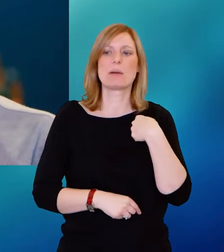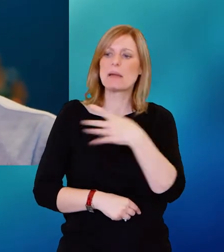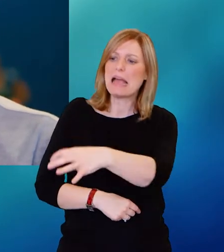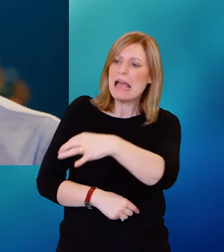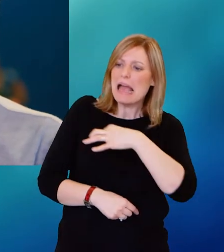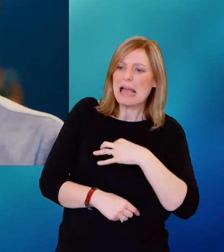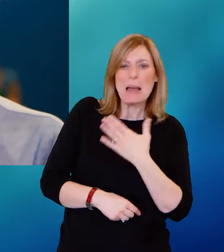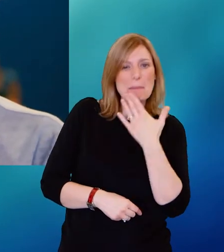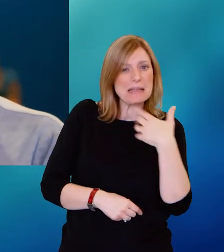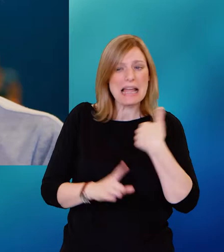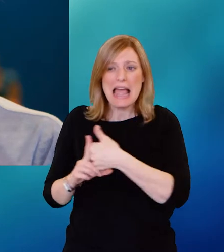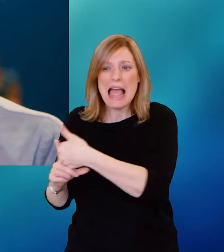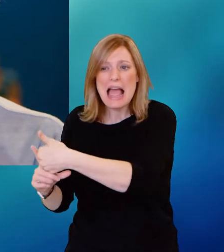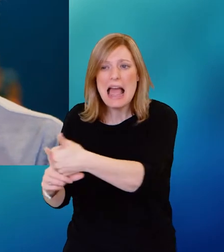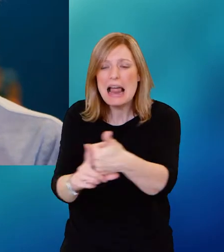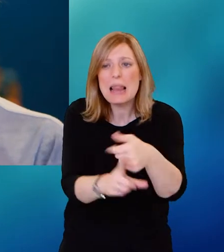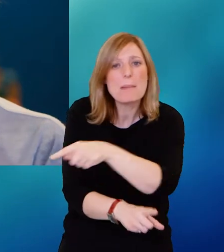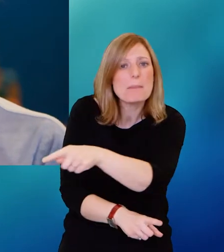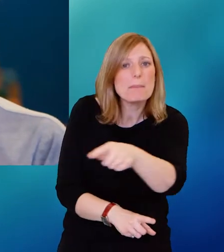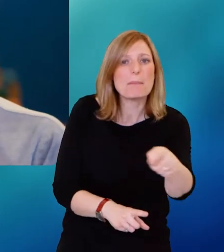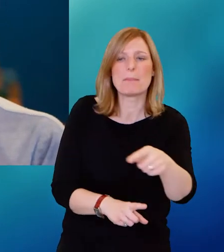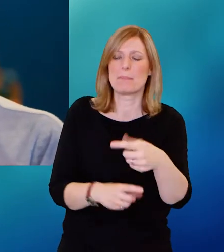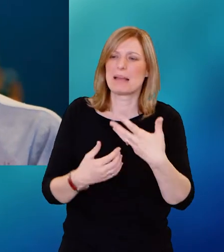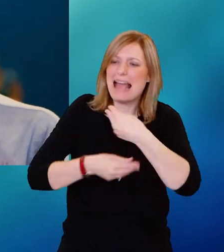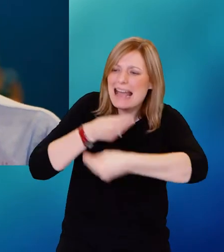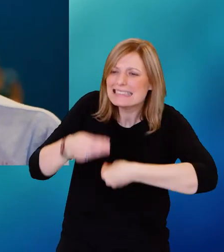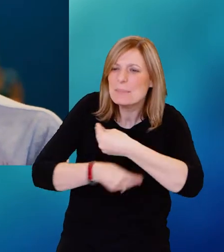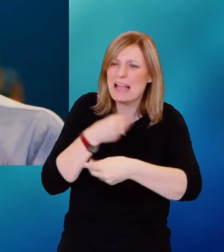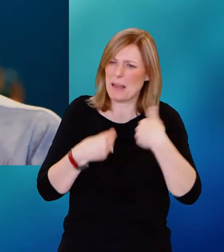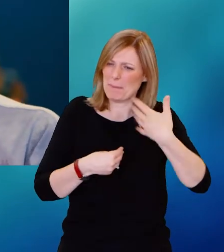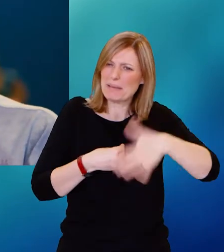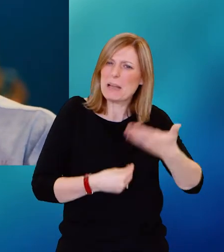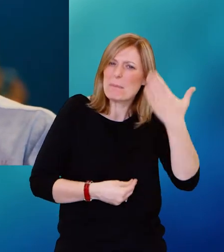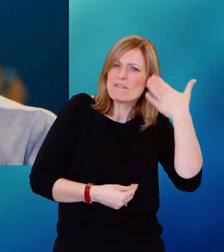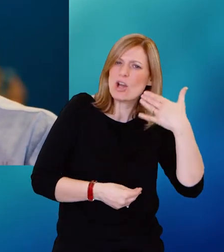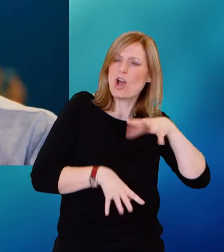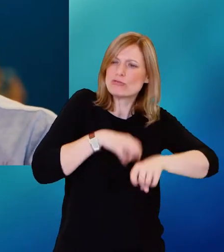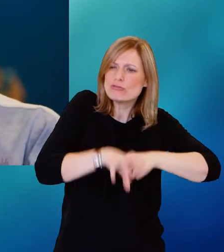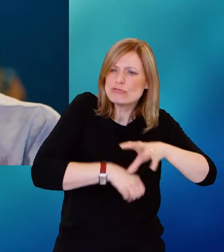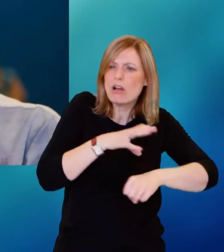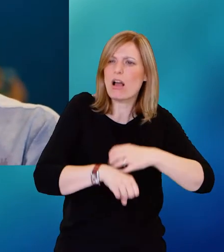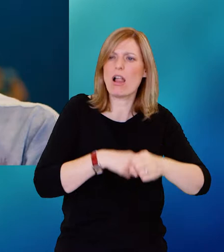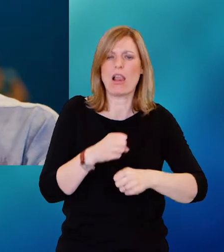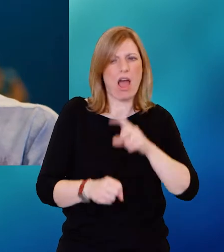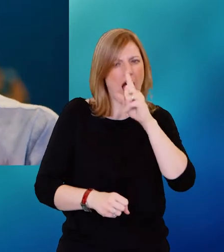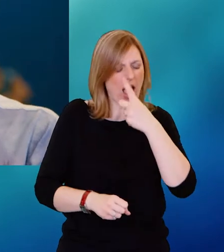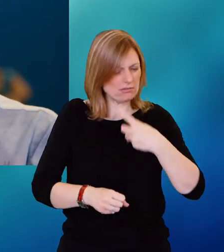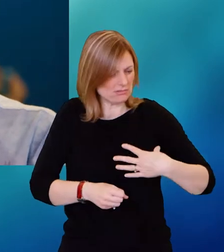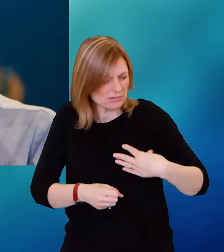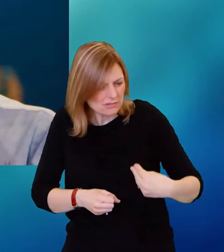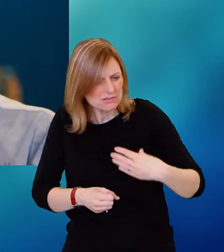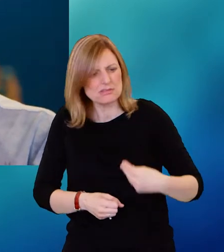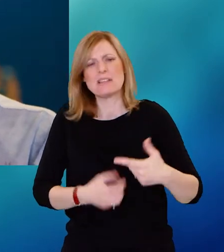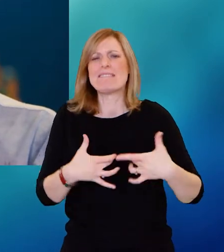help other people on how I got past that and how I got through my earlier times